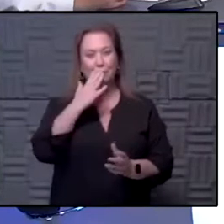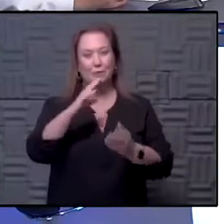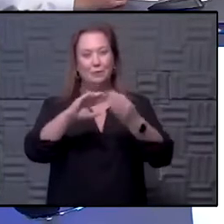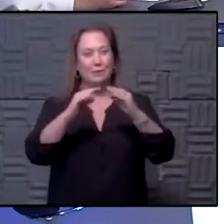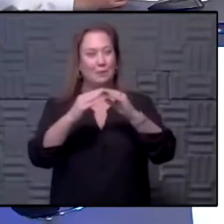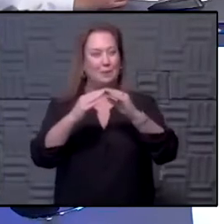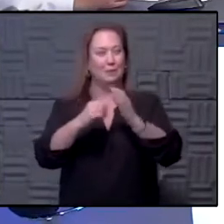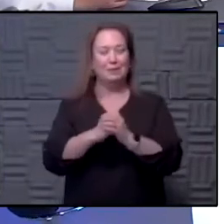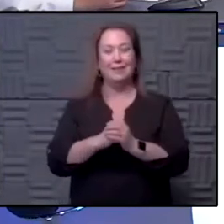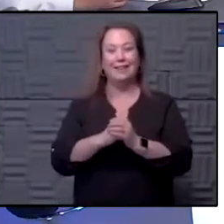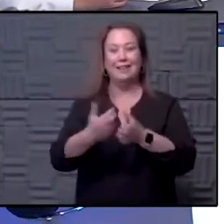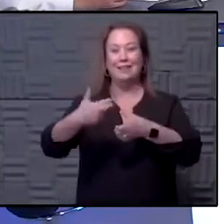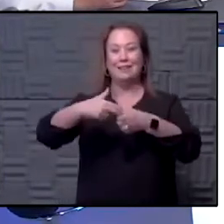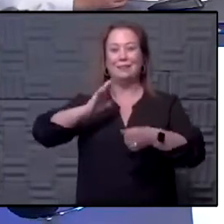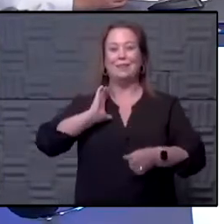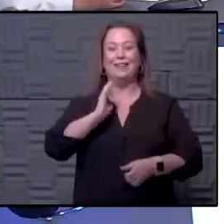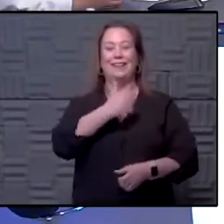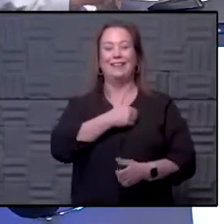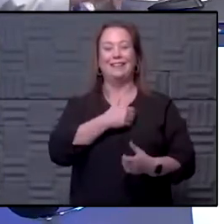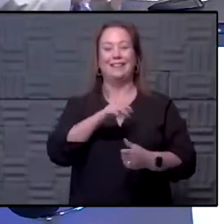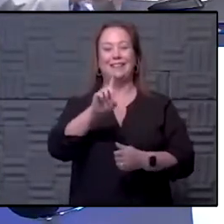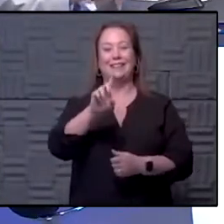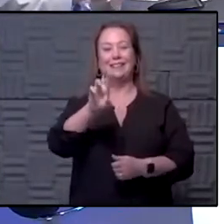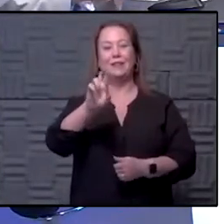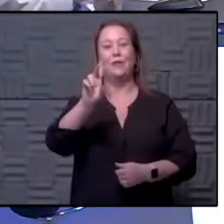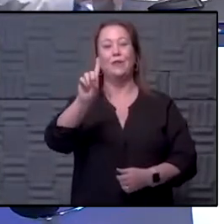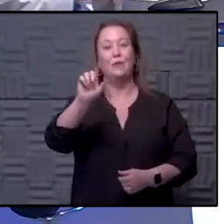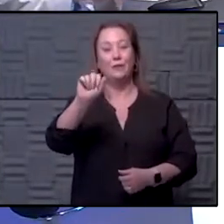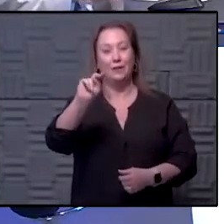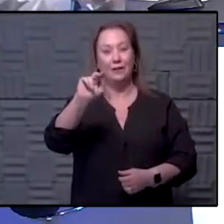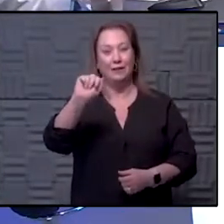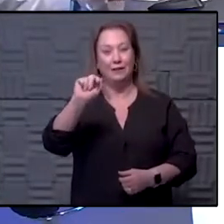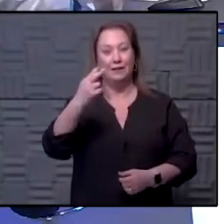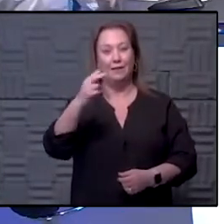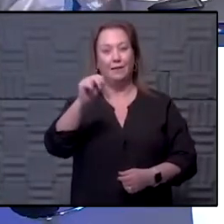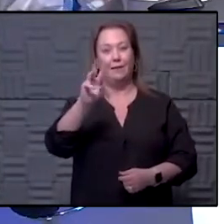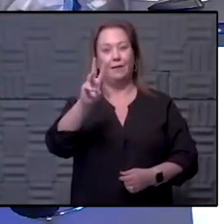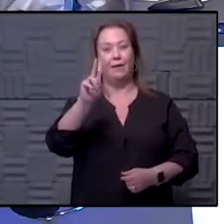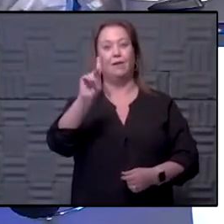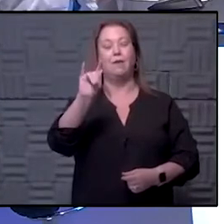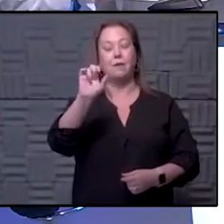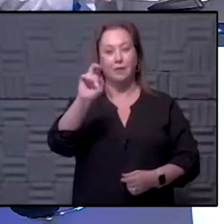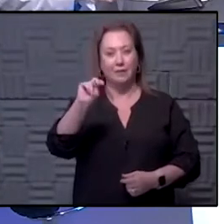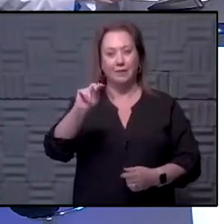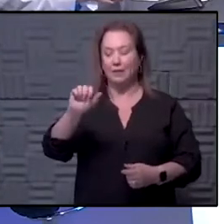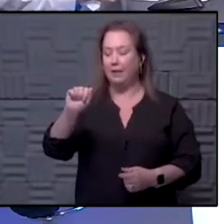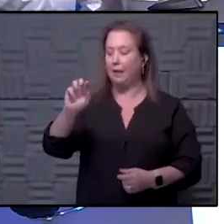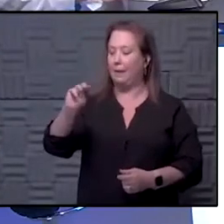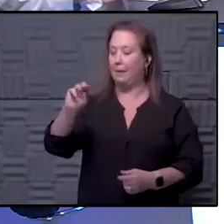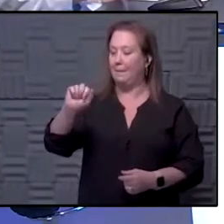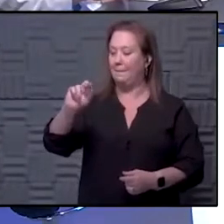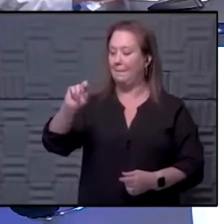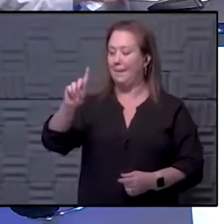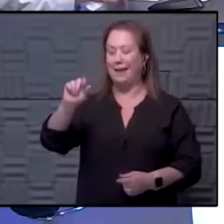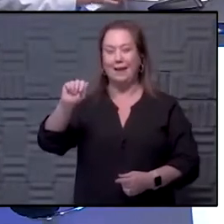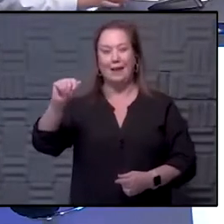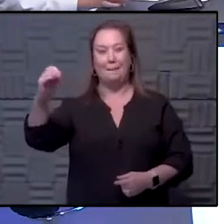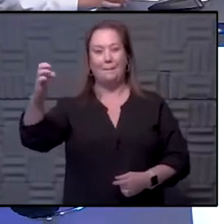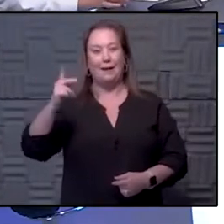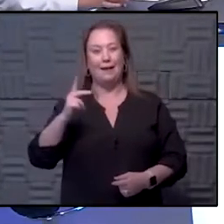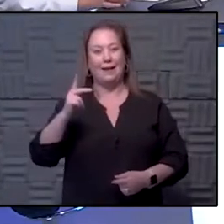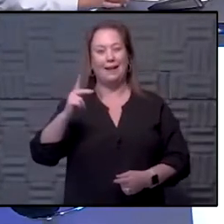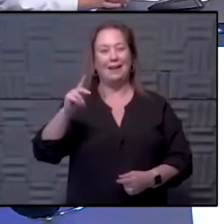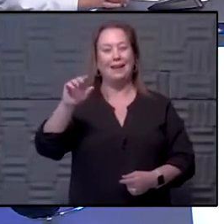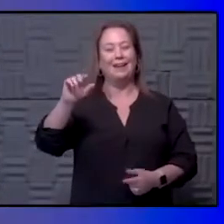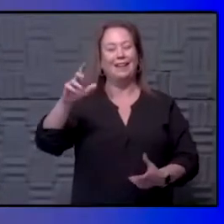numbers. So, of course, joined, of course, by Dana Hawkinson, our Medical Director of Infection Prevention and Control, and Amanda. Good. Welcome back. Amanda Cackler,